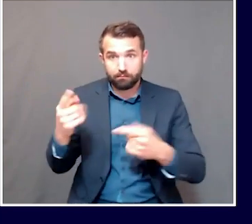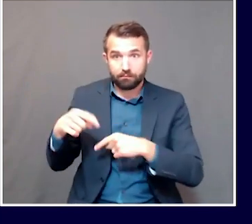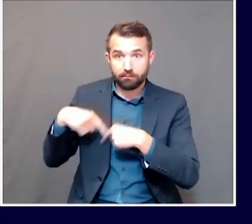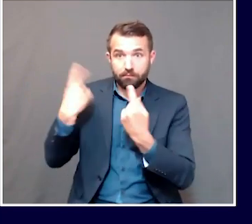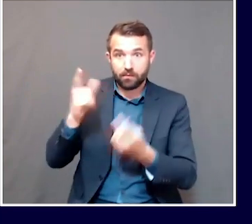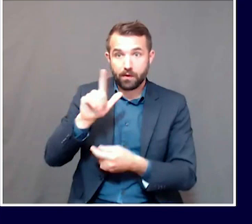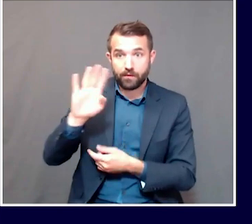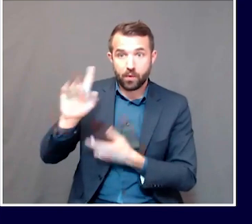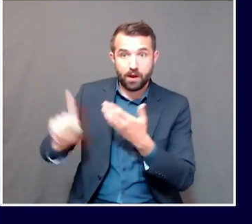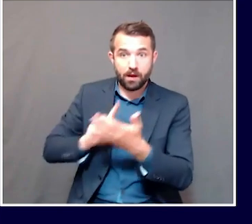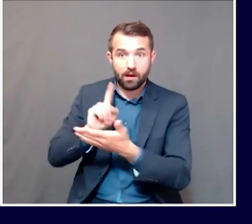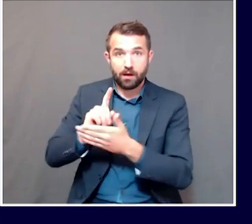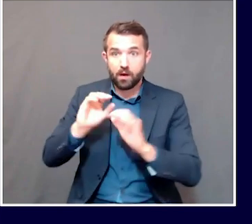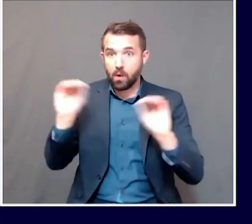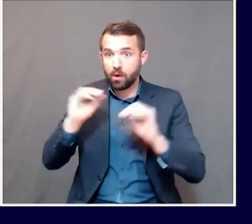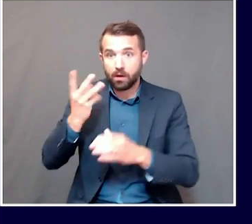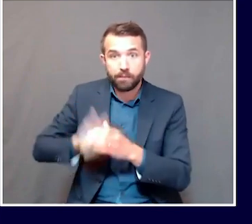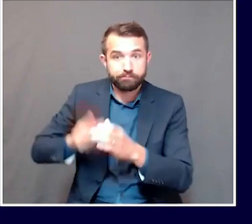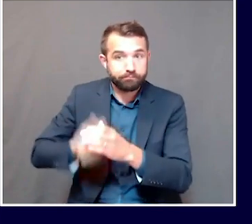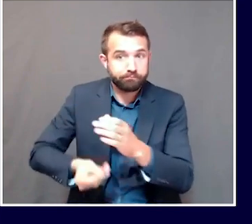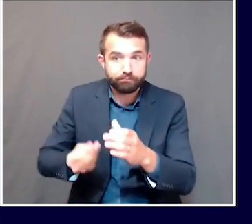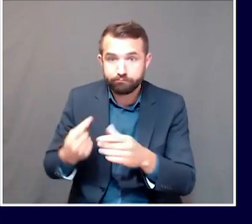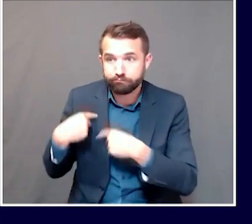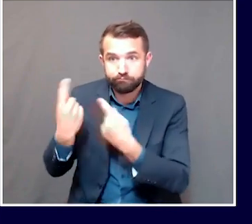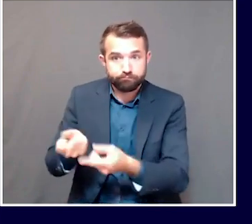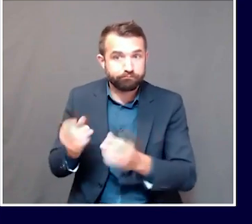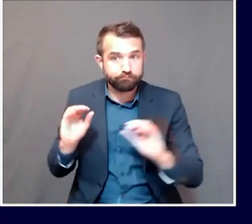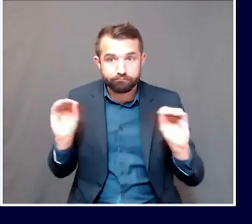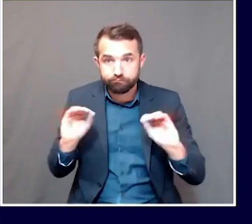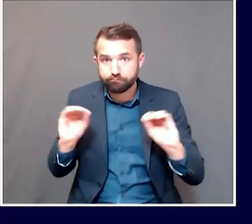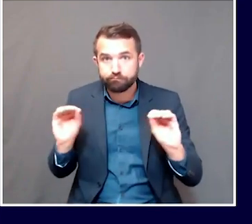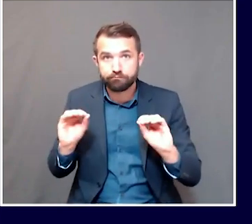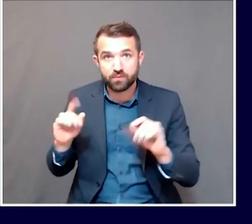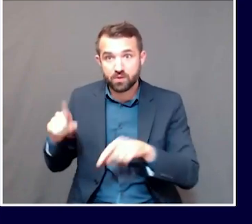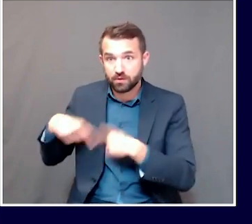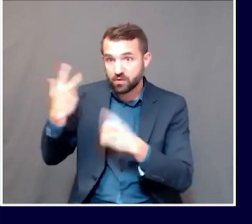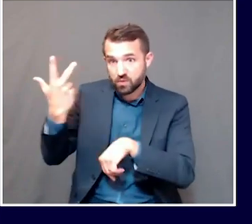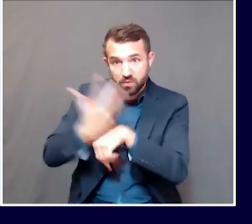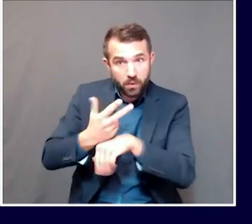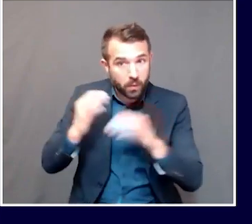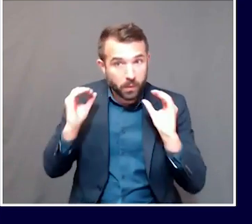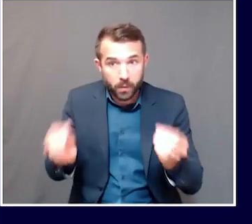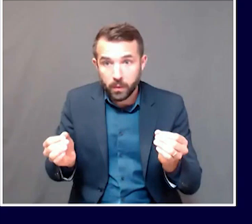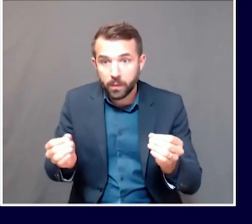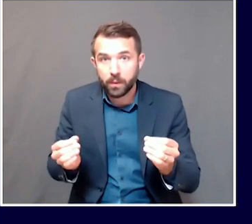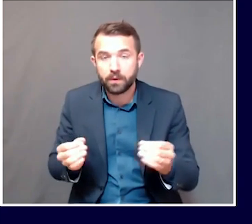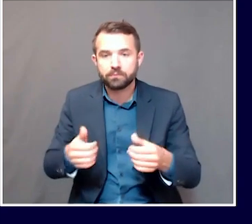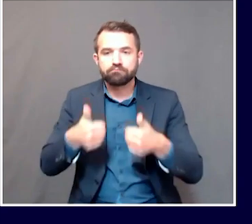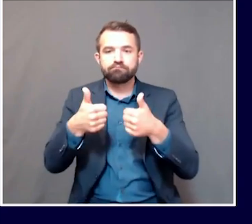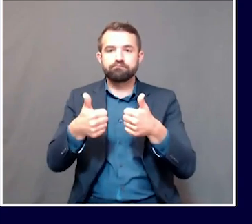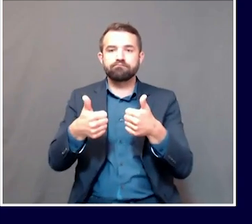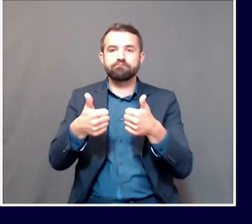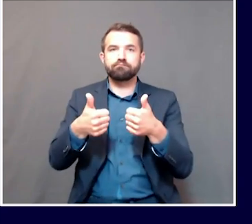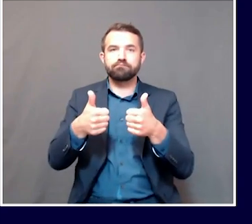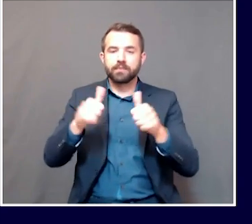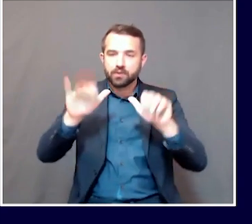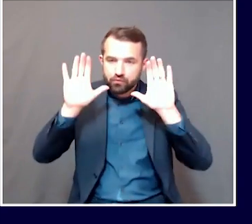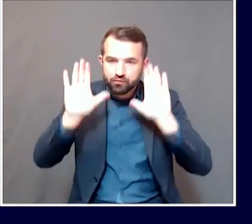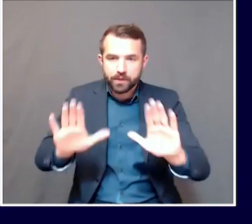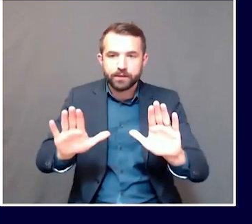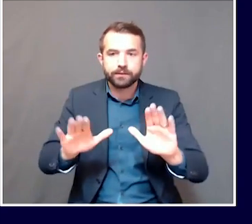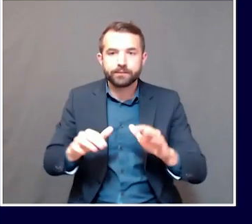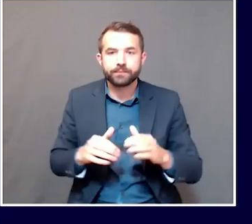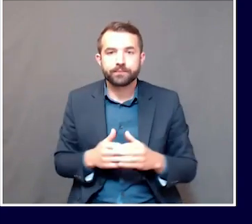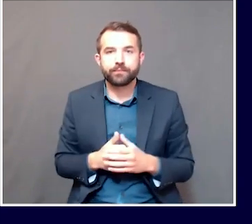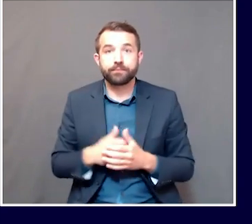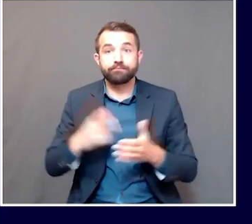That's correct, Governor. In fact, there have been no additional deaths reported in the last three days. That's terrific. And I think it says that what we're doing is working.